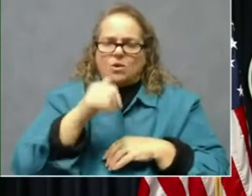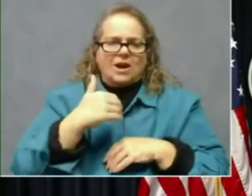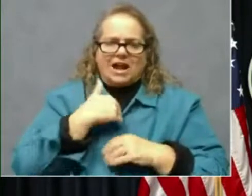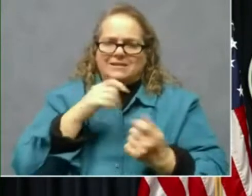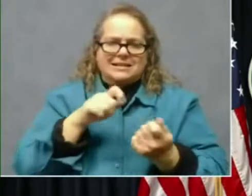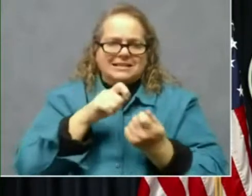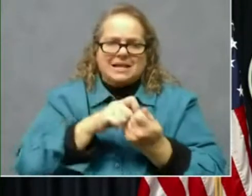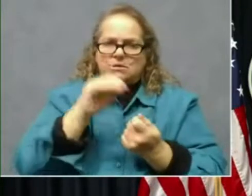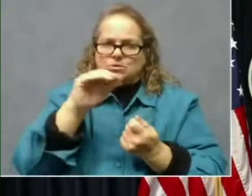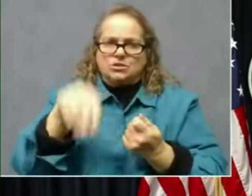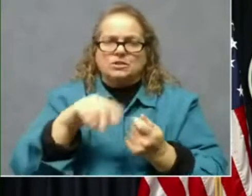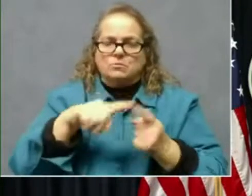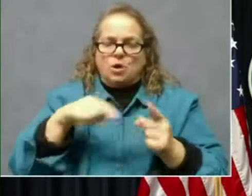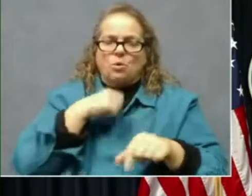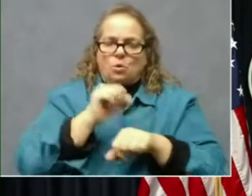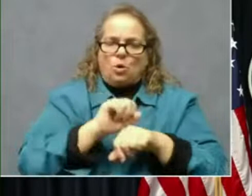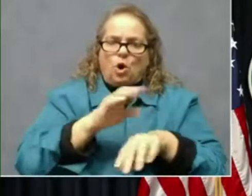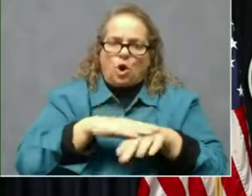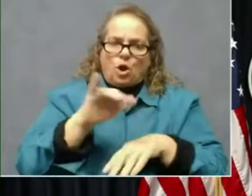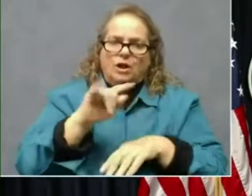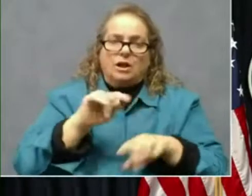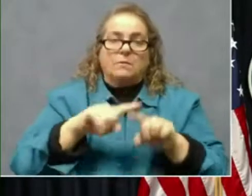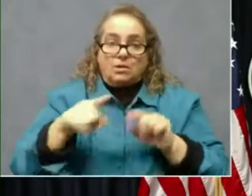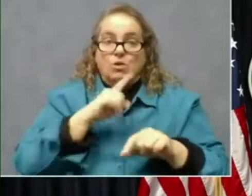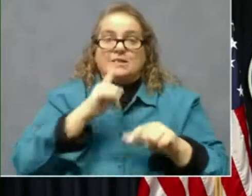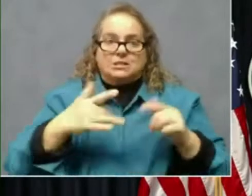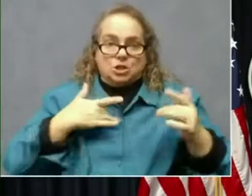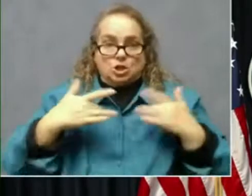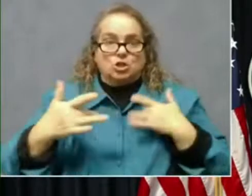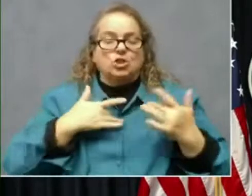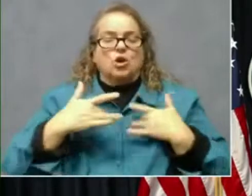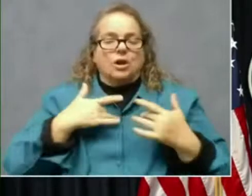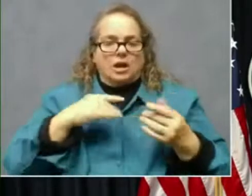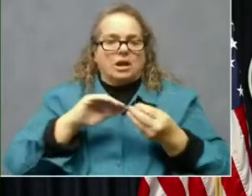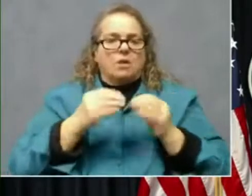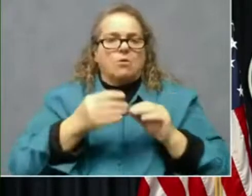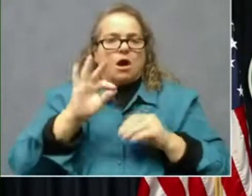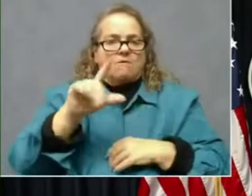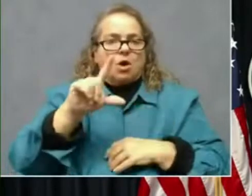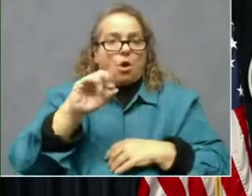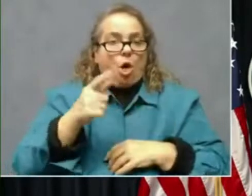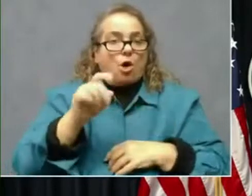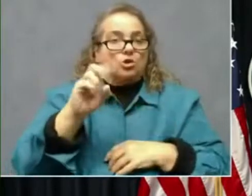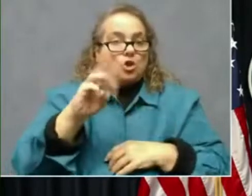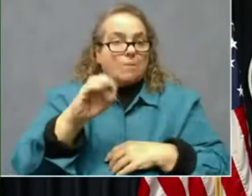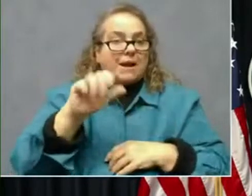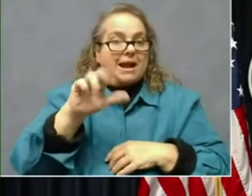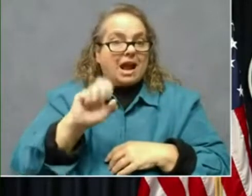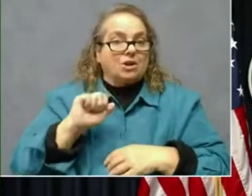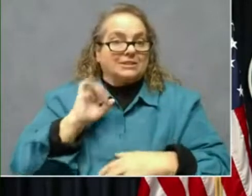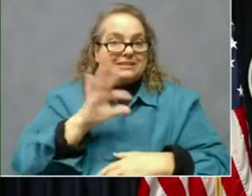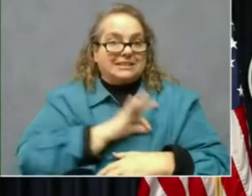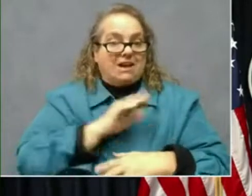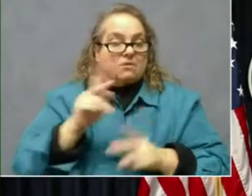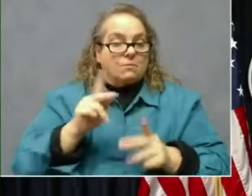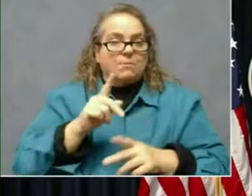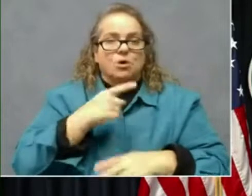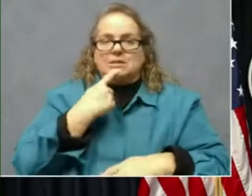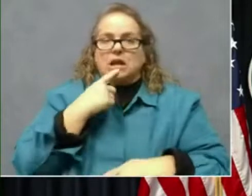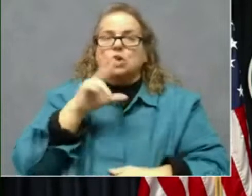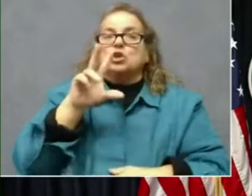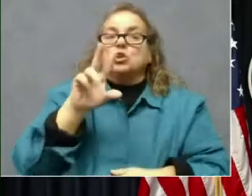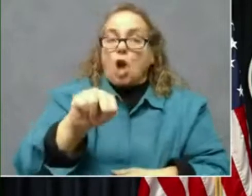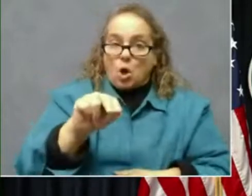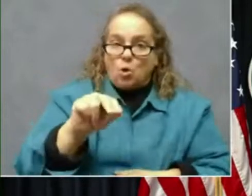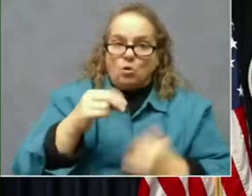it. But there is a concerning number of long-term care staffers that are saying no right now. It doesn't mean that